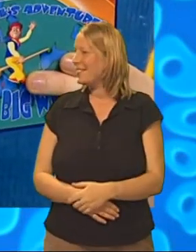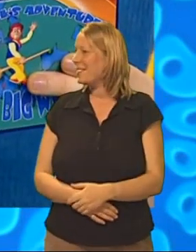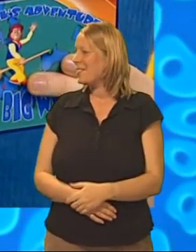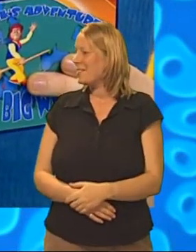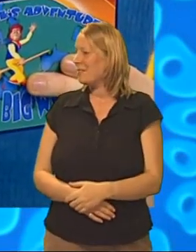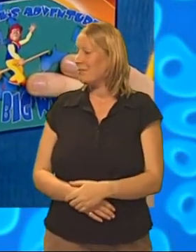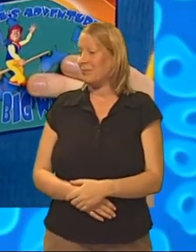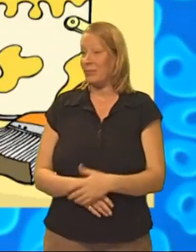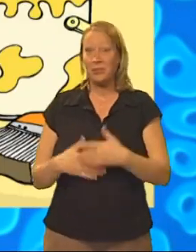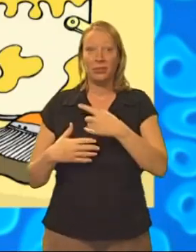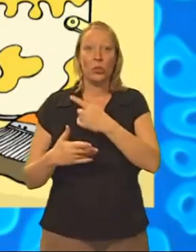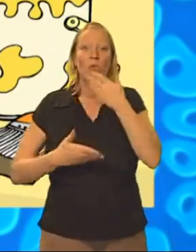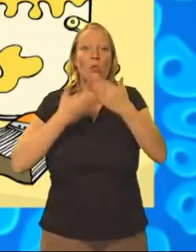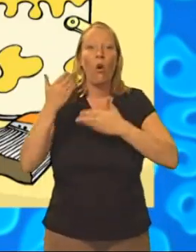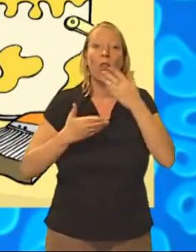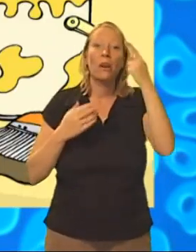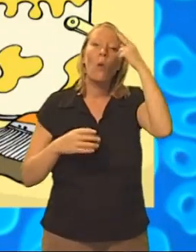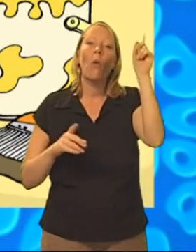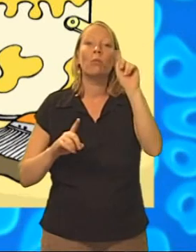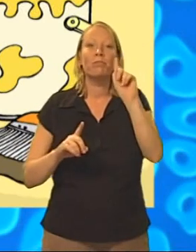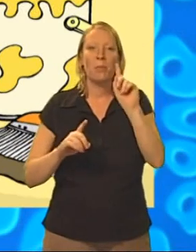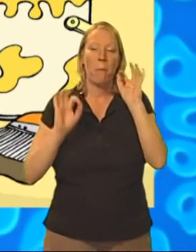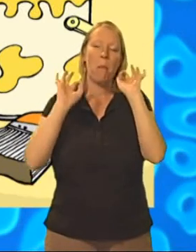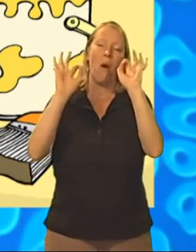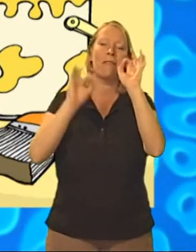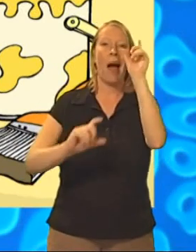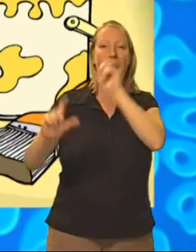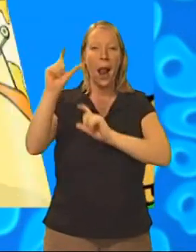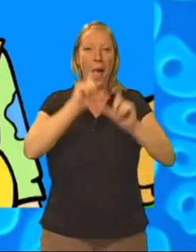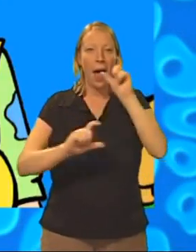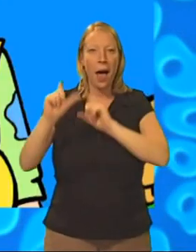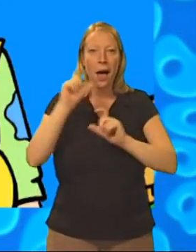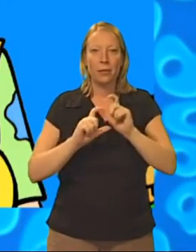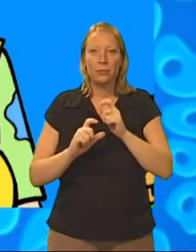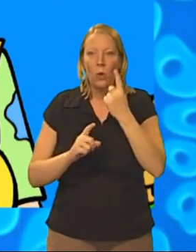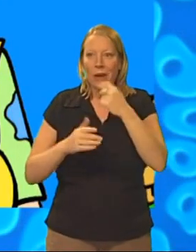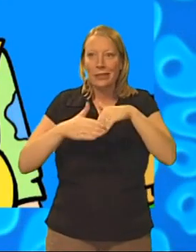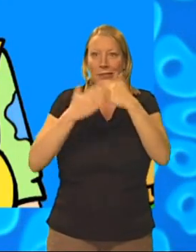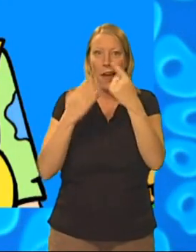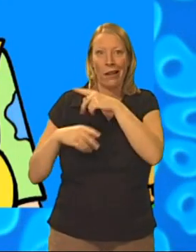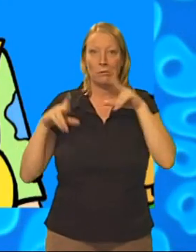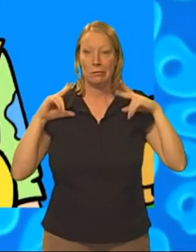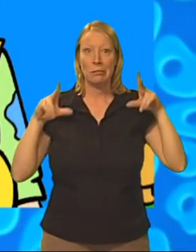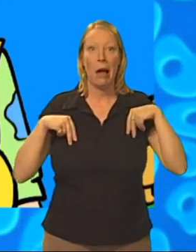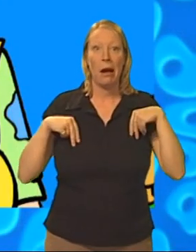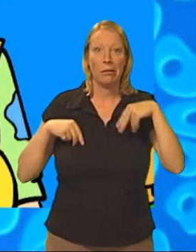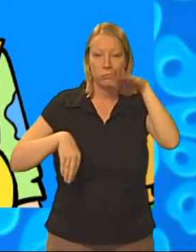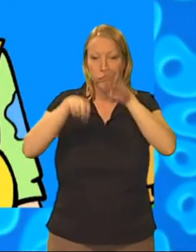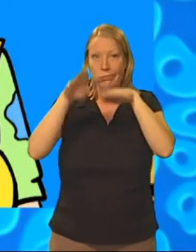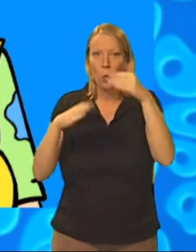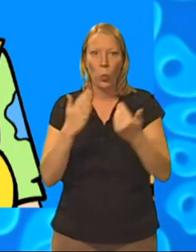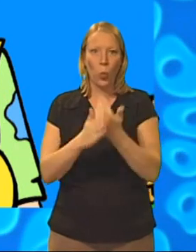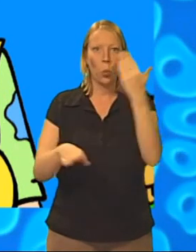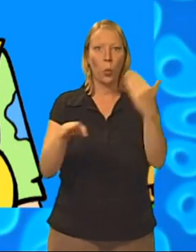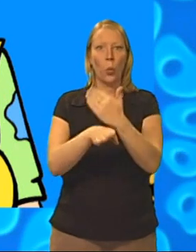Here we are. This story is called The Perfect Colour. One day, Dougie the decorator started a new job.